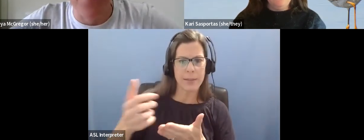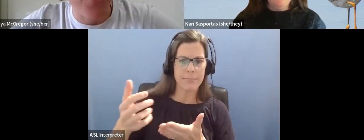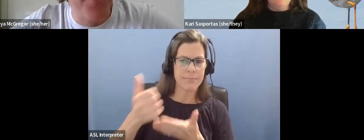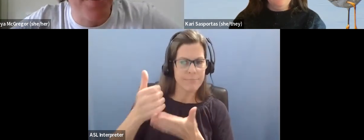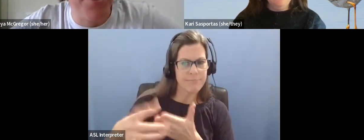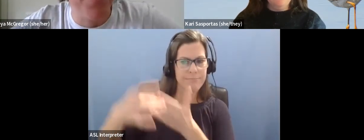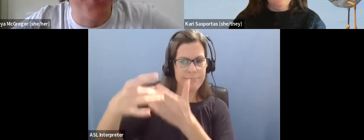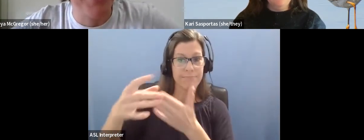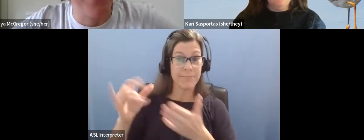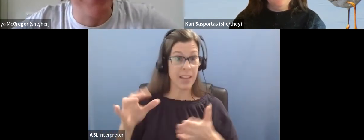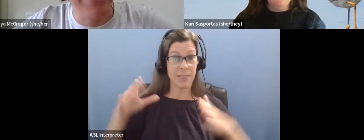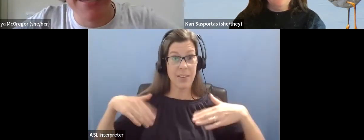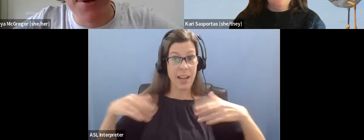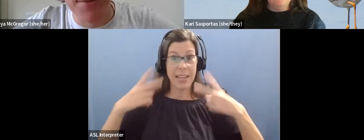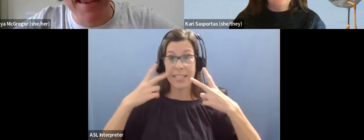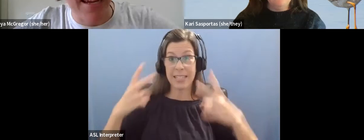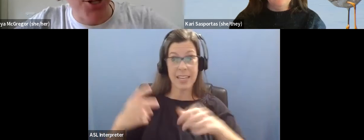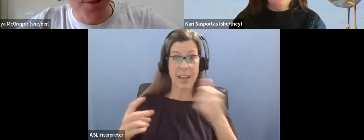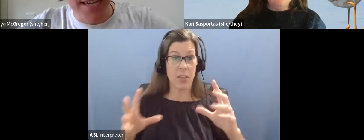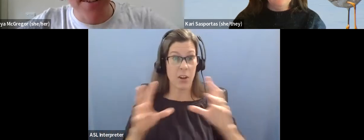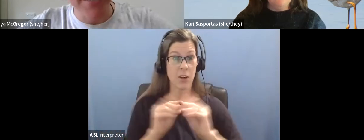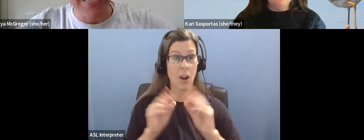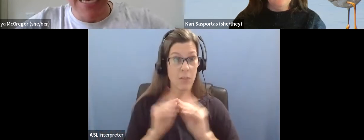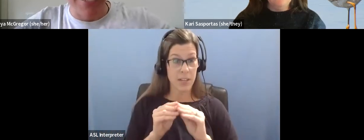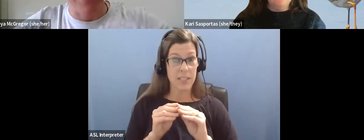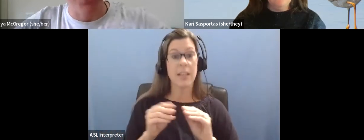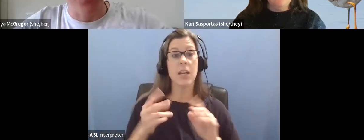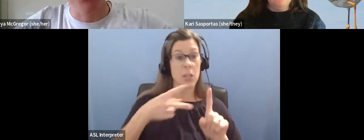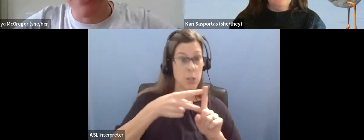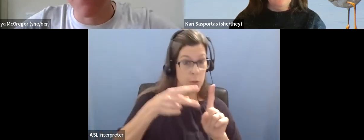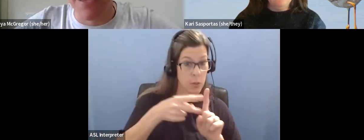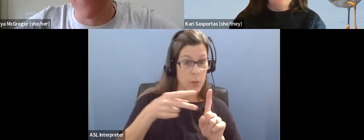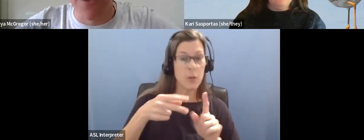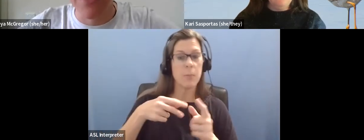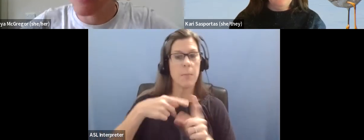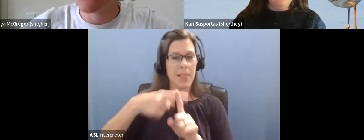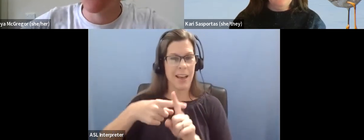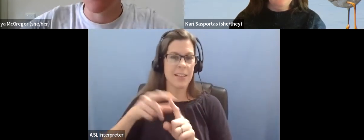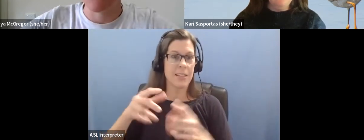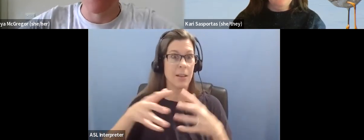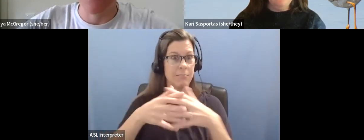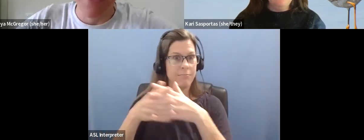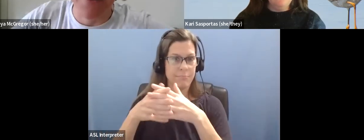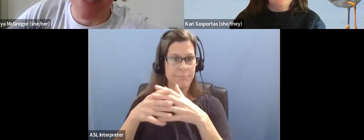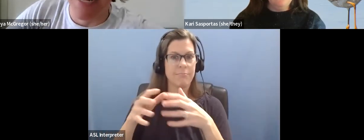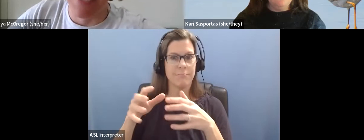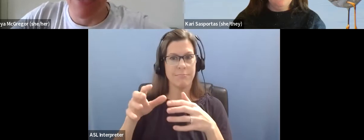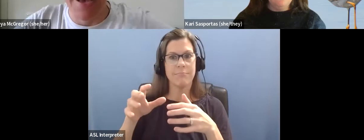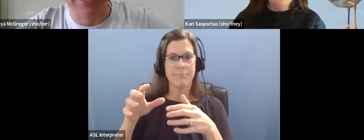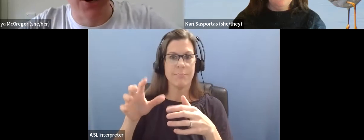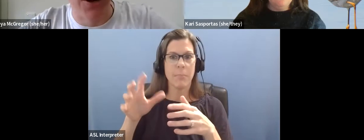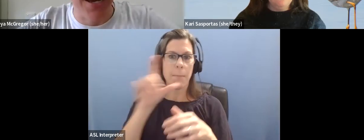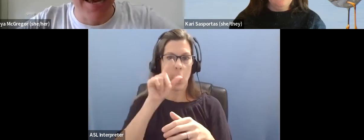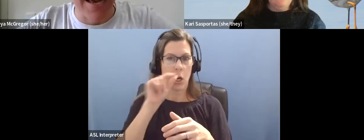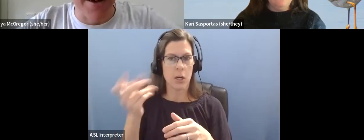both on the American Bird Conservancy and the BirdAbility YouTube channels. So do check them out if you haven't. And there's two more coming up after today.